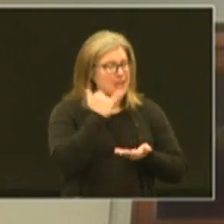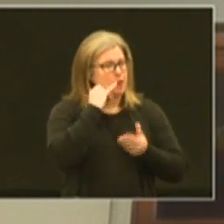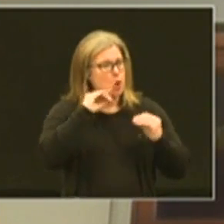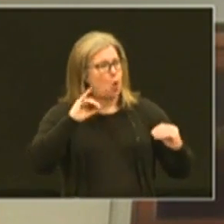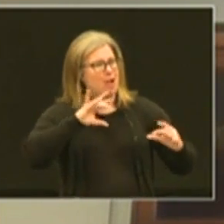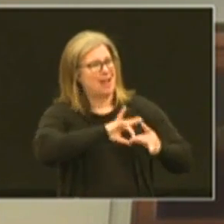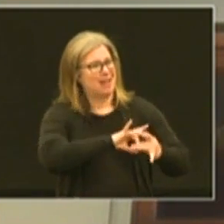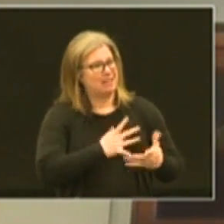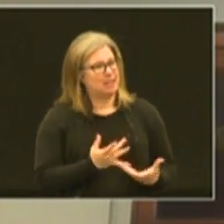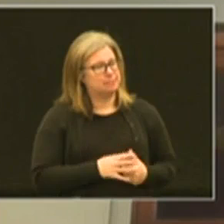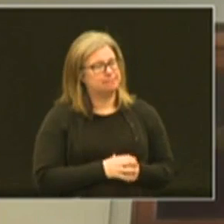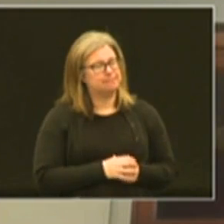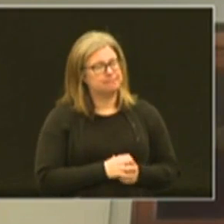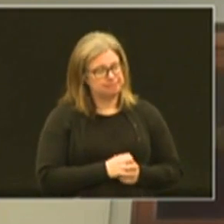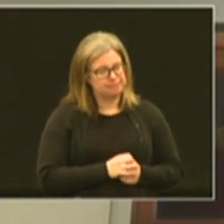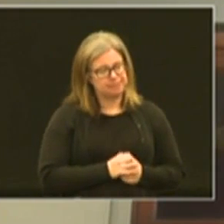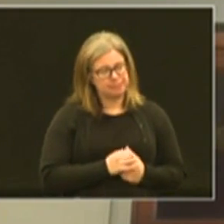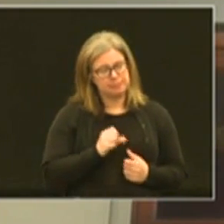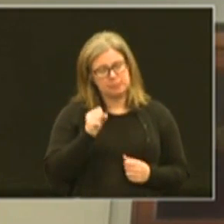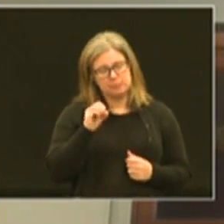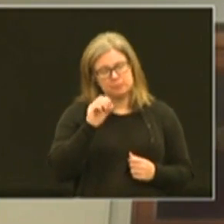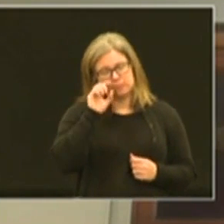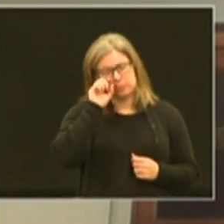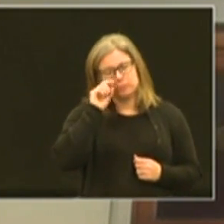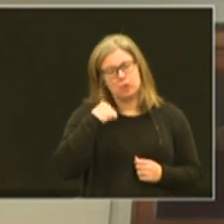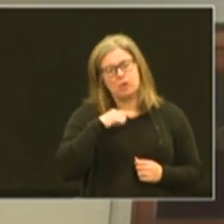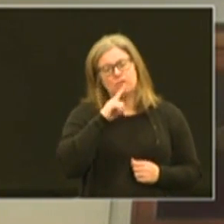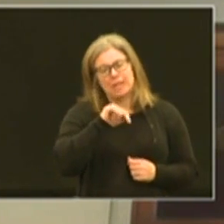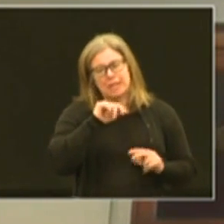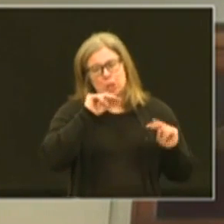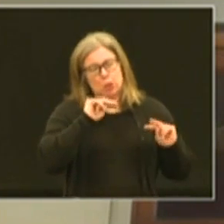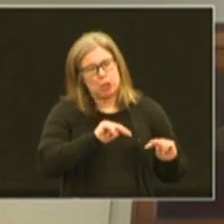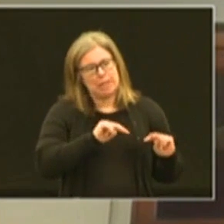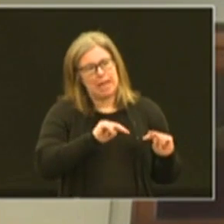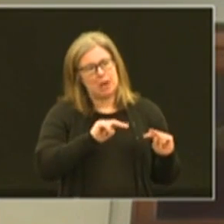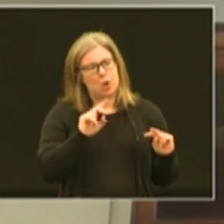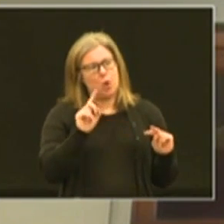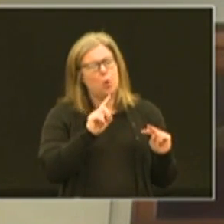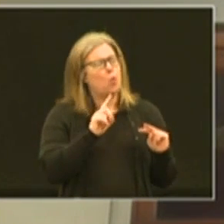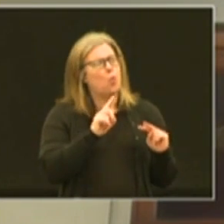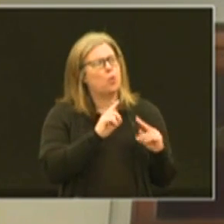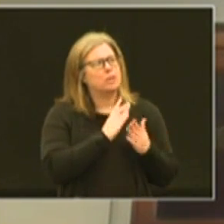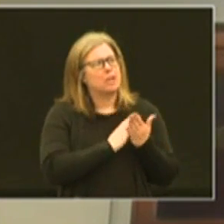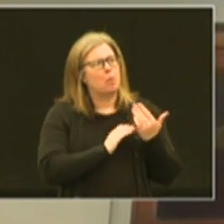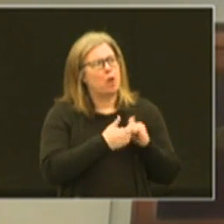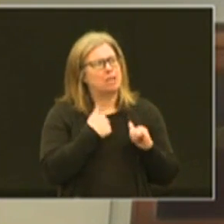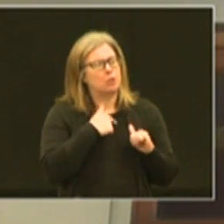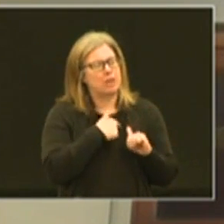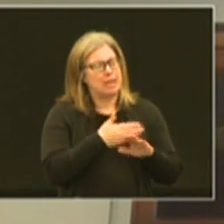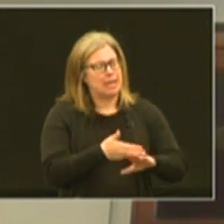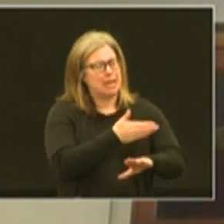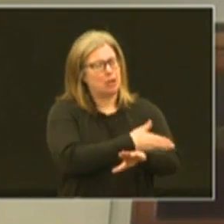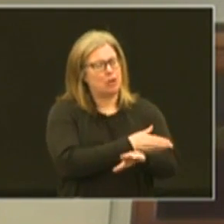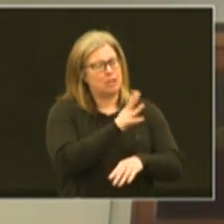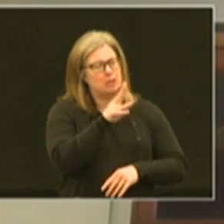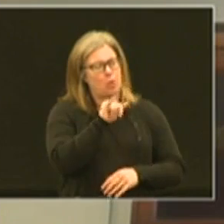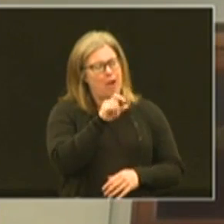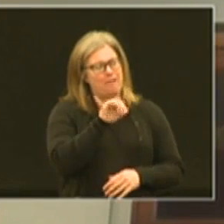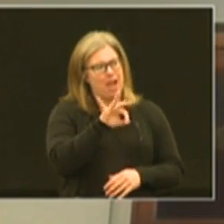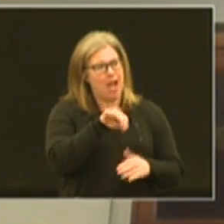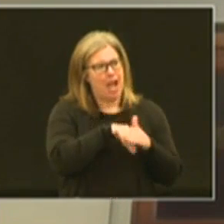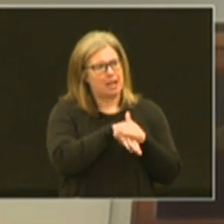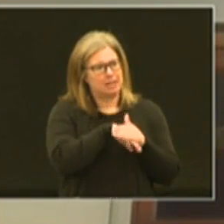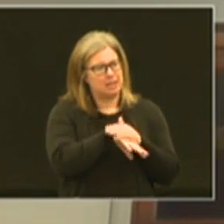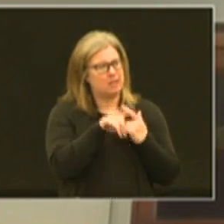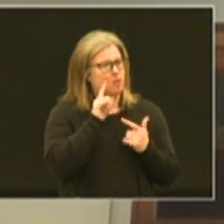connectivity and so you know we really looked at what are some ways that we can increase wi-fi access